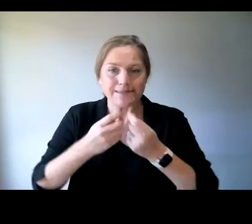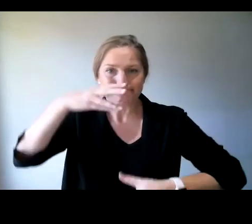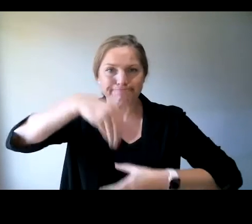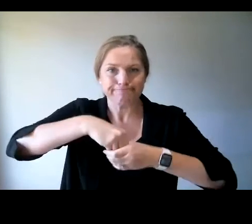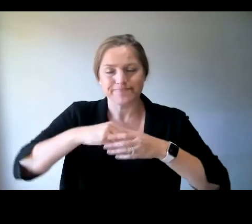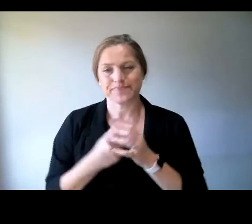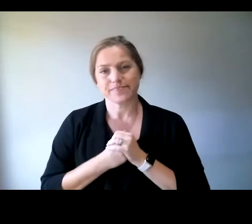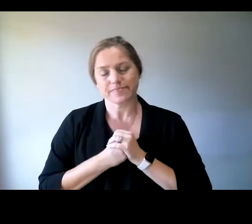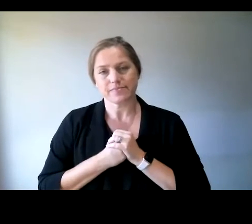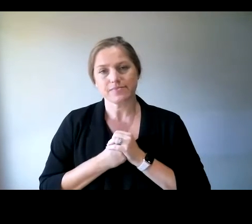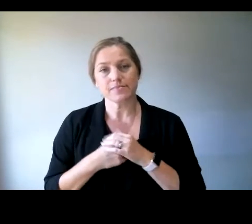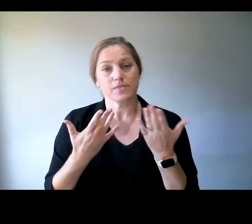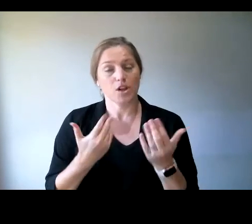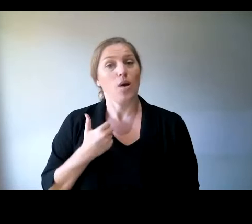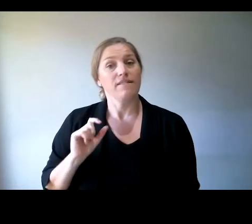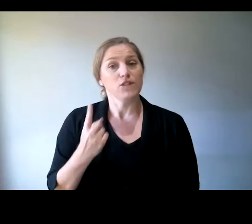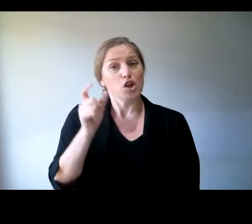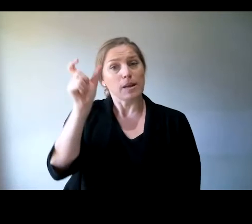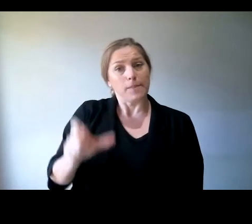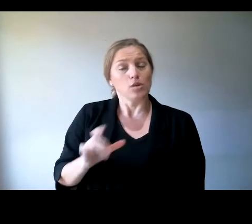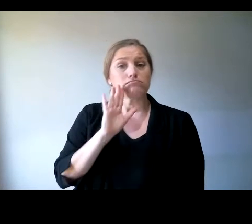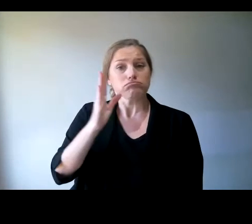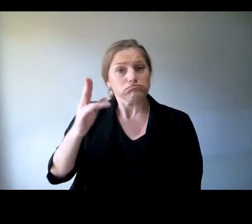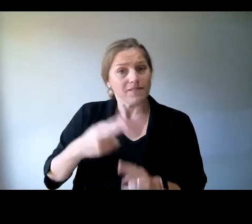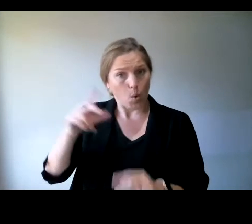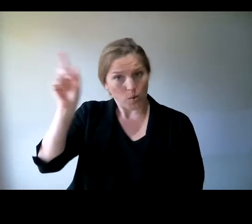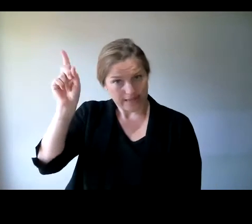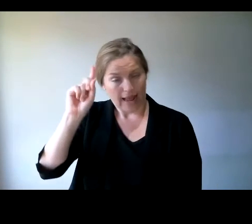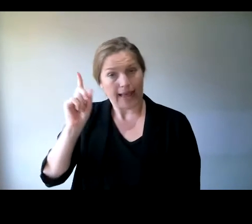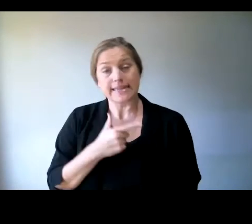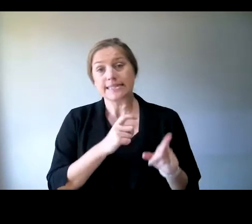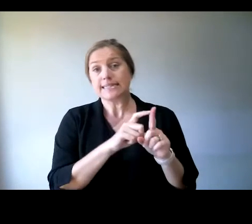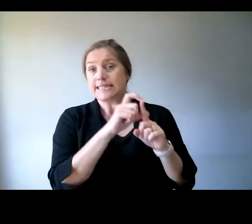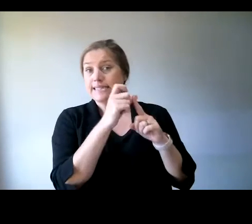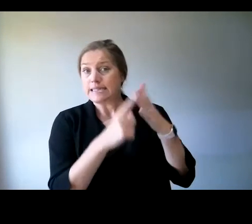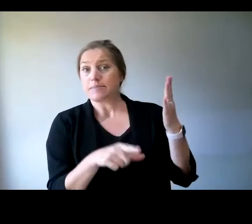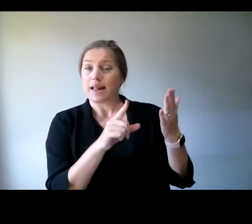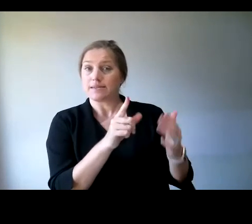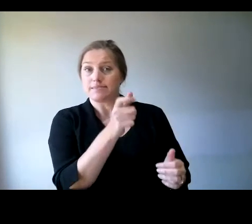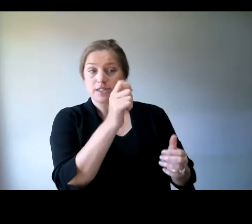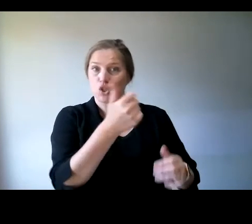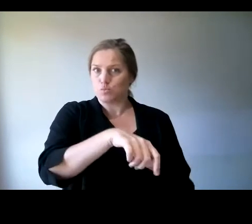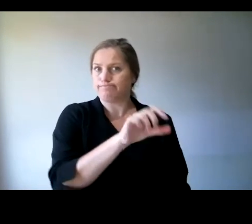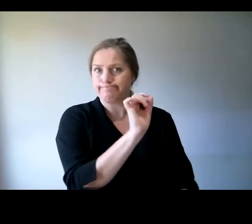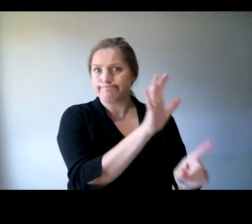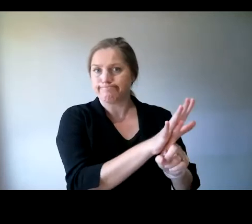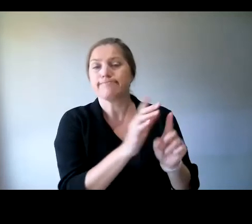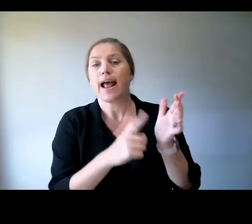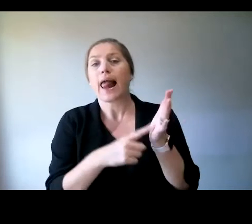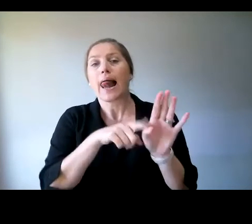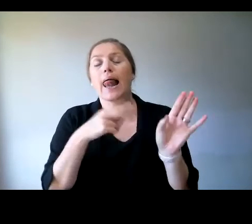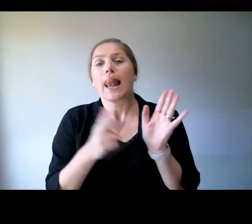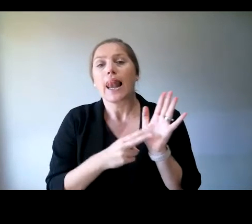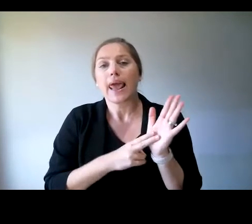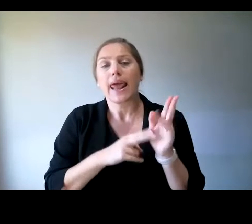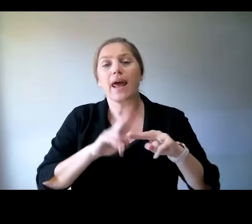is assistive technology user, disability consultant and human rights activist, Lynn Foreman. Lynn's in an